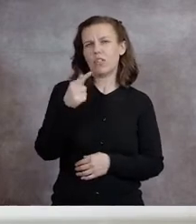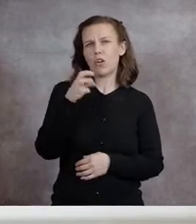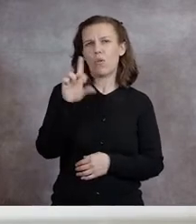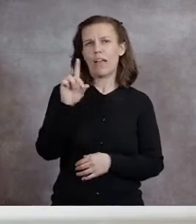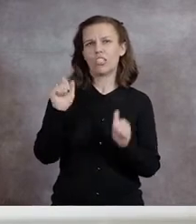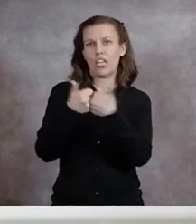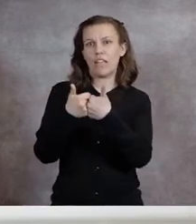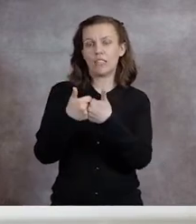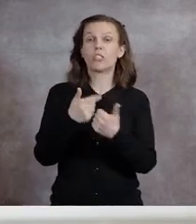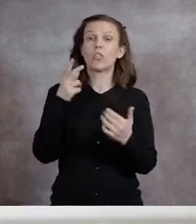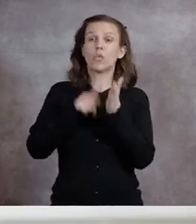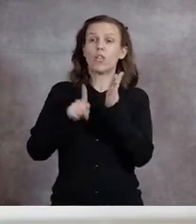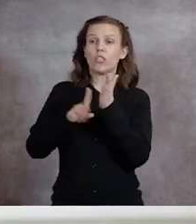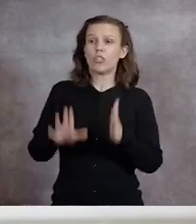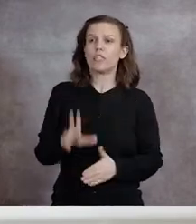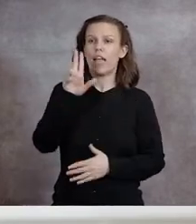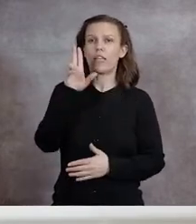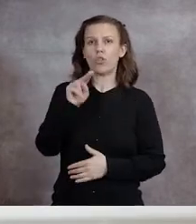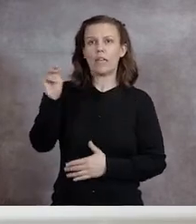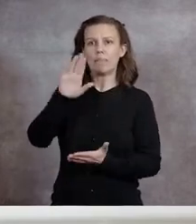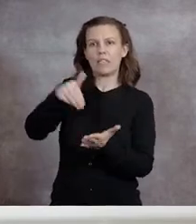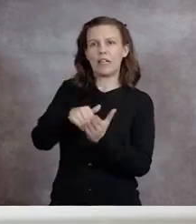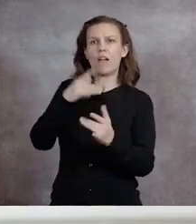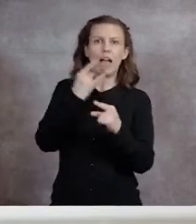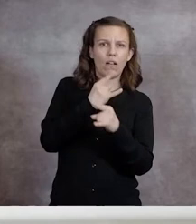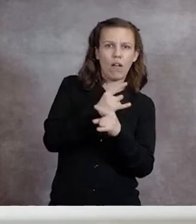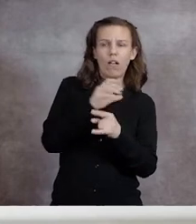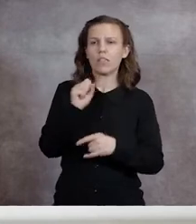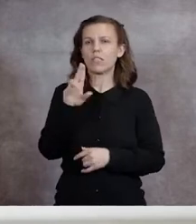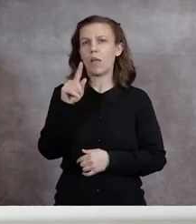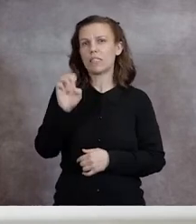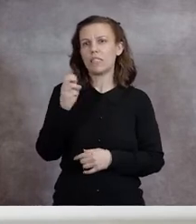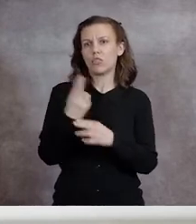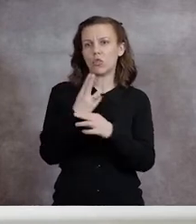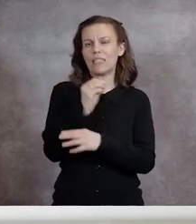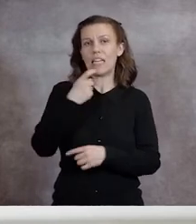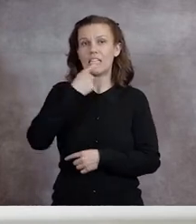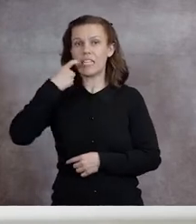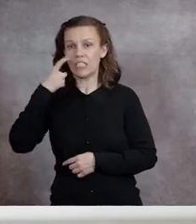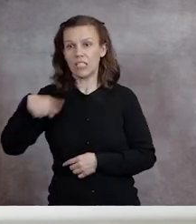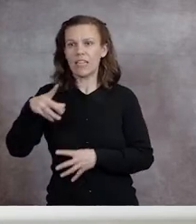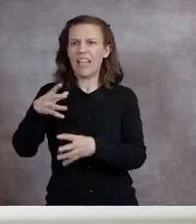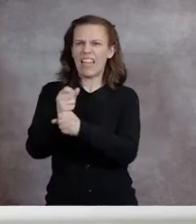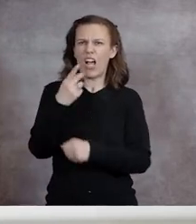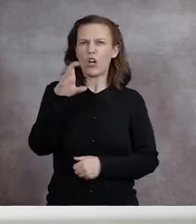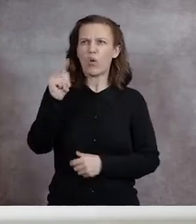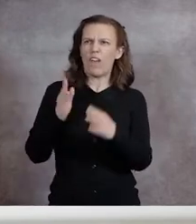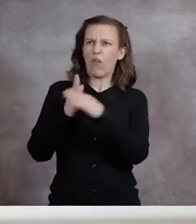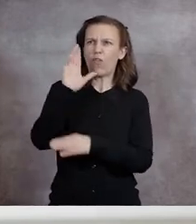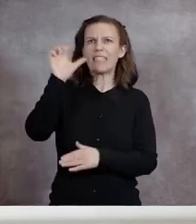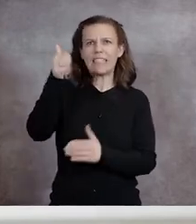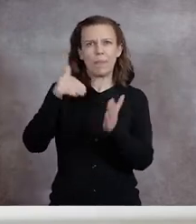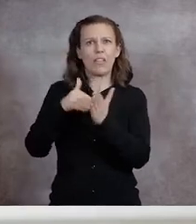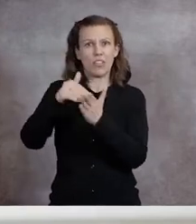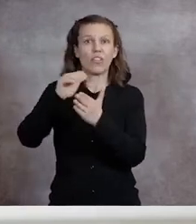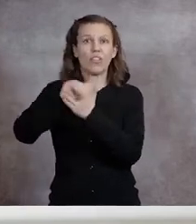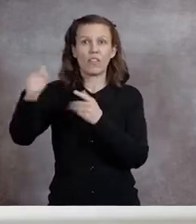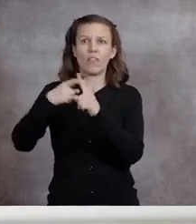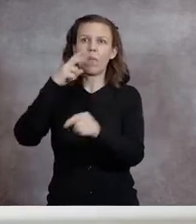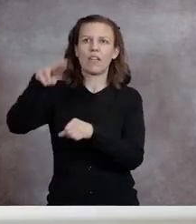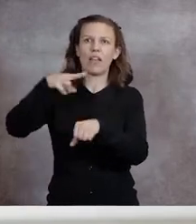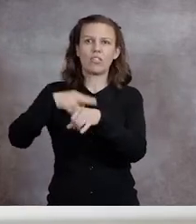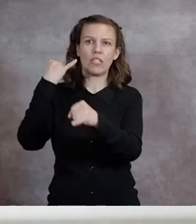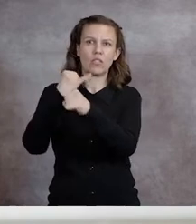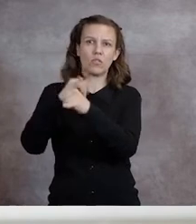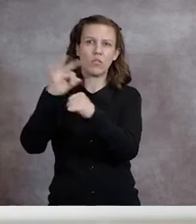researchers at UNM's Center on Alcohol, Substance Use, and Addiction received a grant for more than $10 million from the National